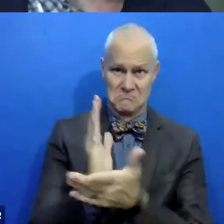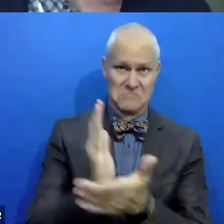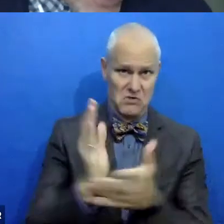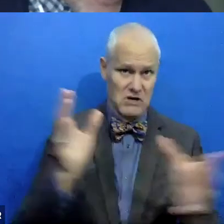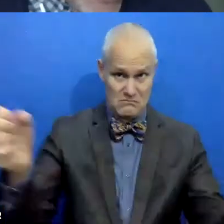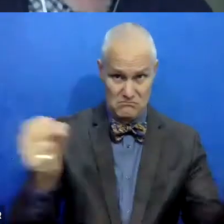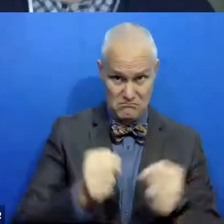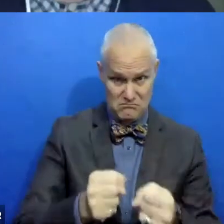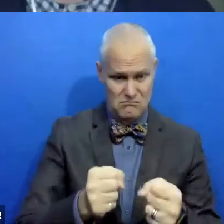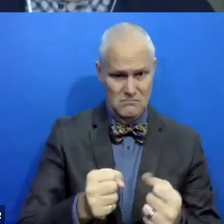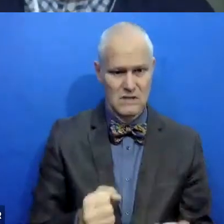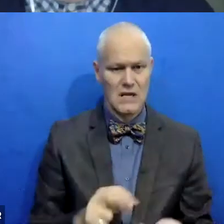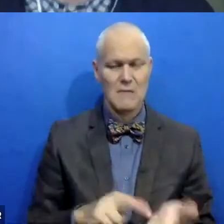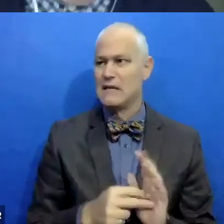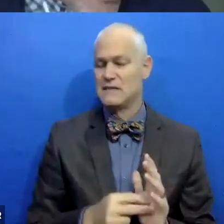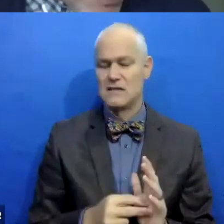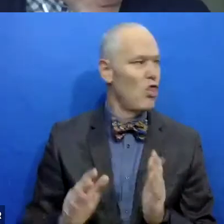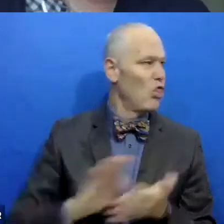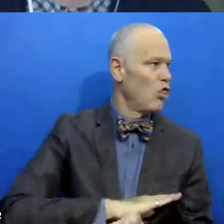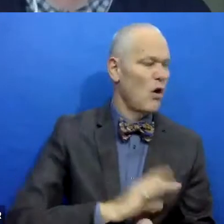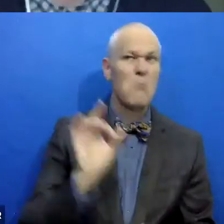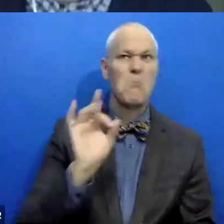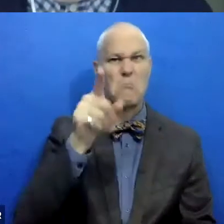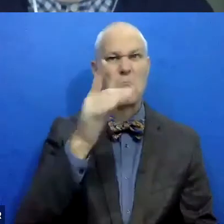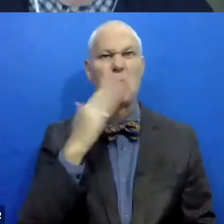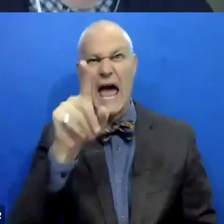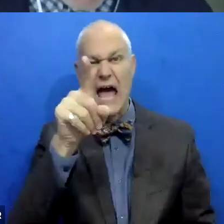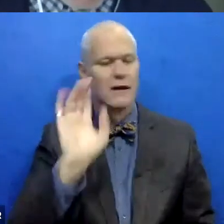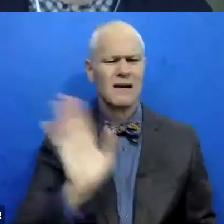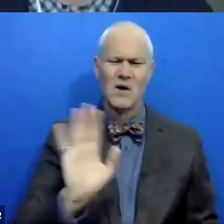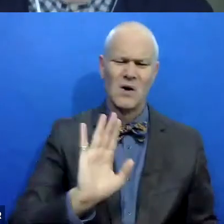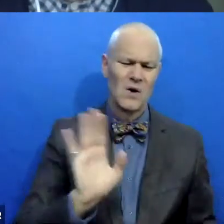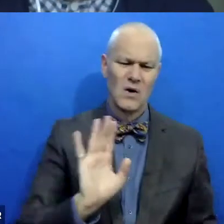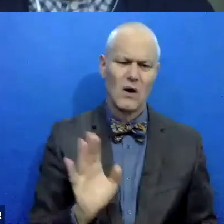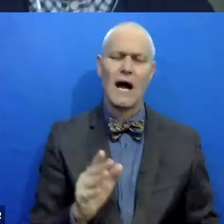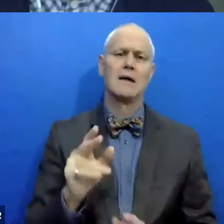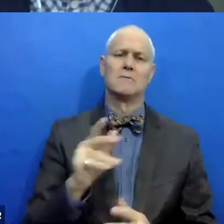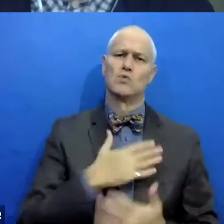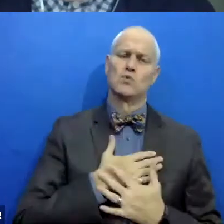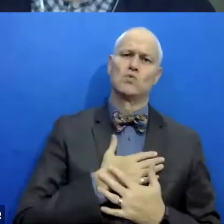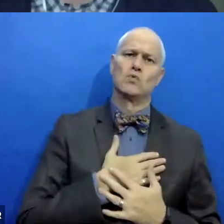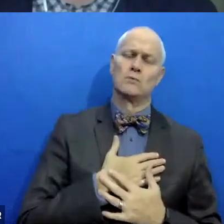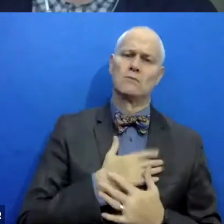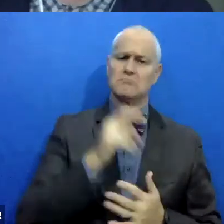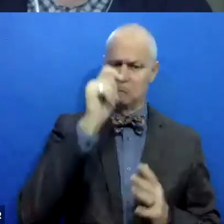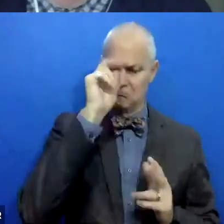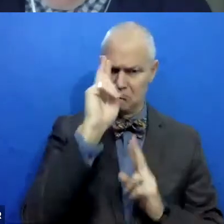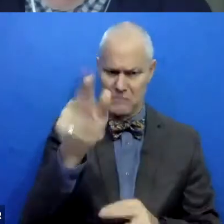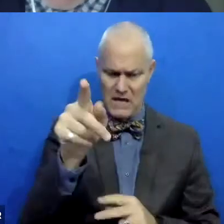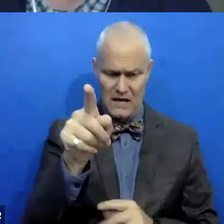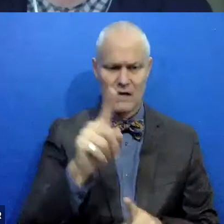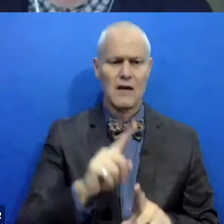and I don't say that in a shady way or in a bad way. There are people I admire and, um, I'm grateful to be doing the work we're doing, but it's, um,